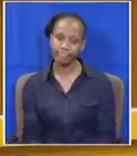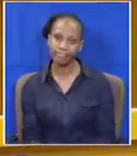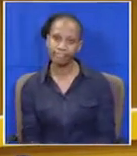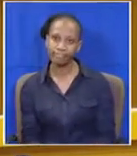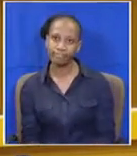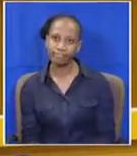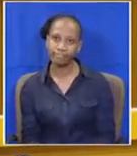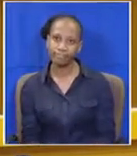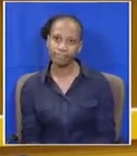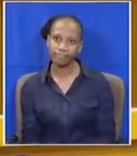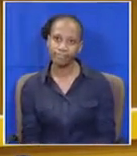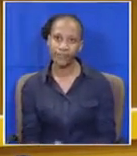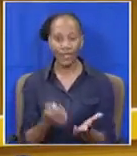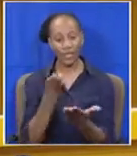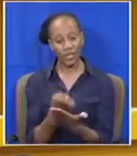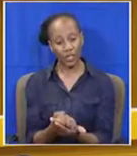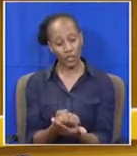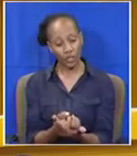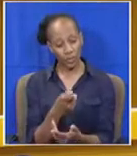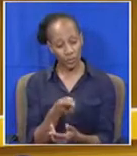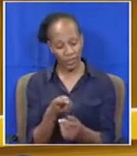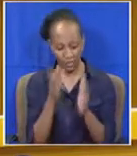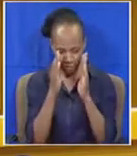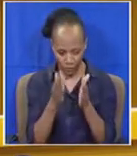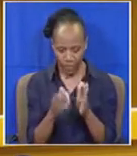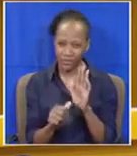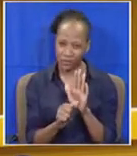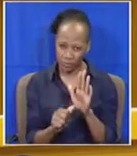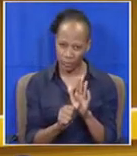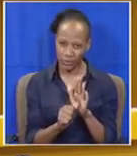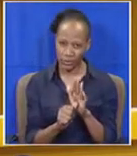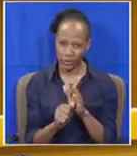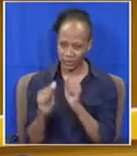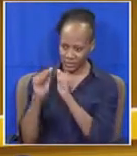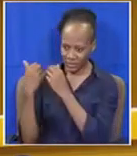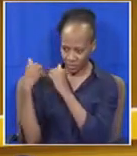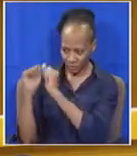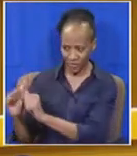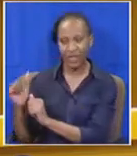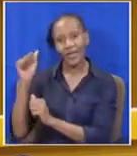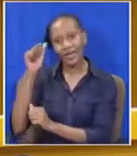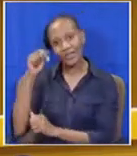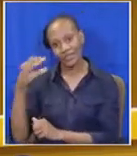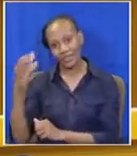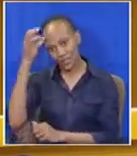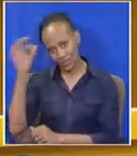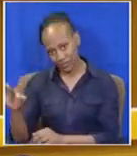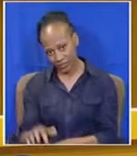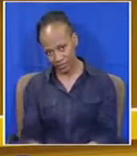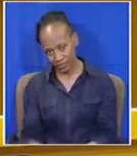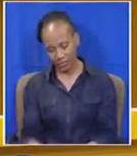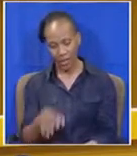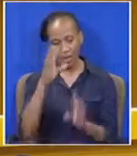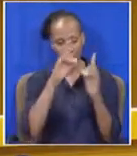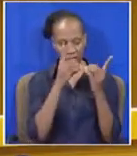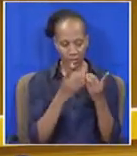the justification of the economy remains fundamental for the ANC-led government. The Department of Small